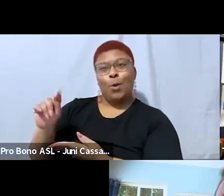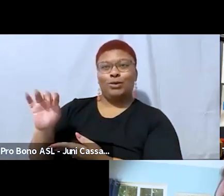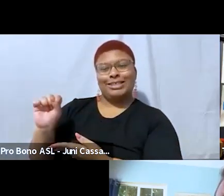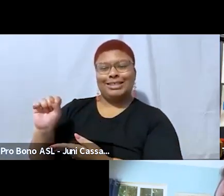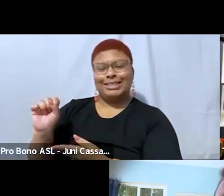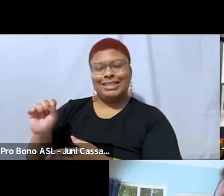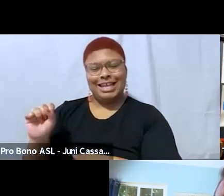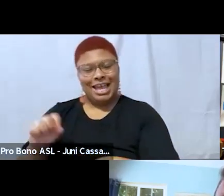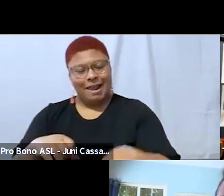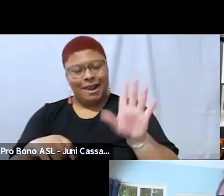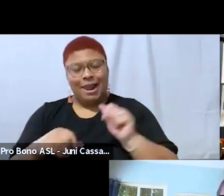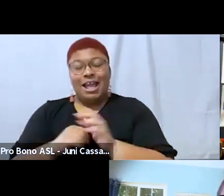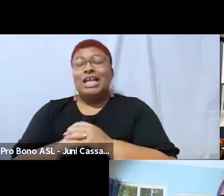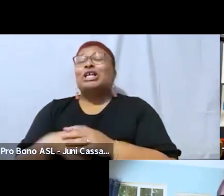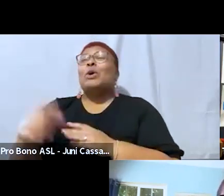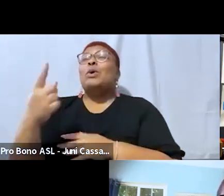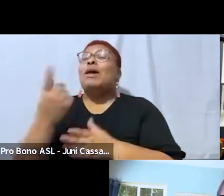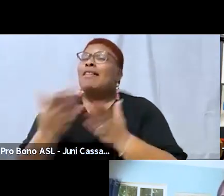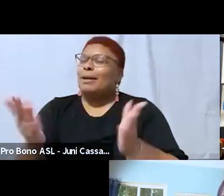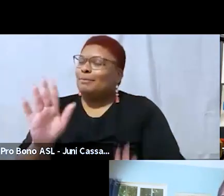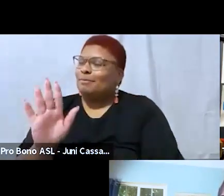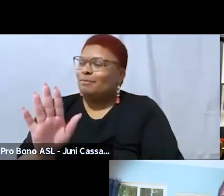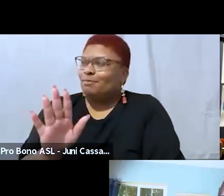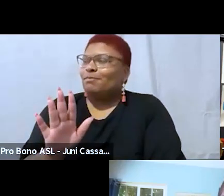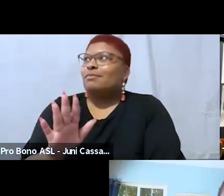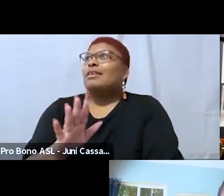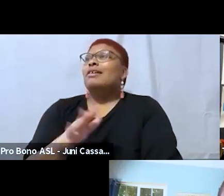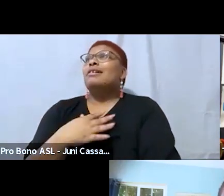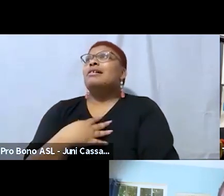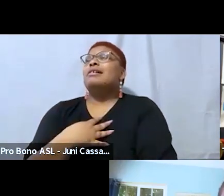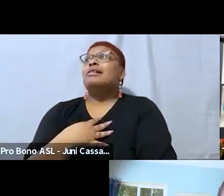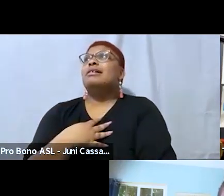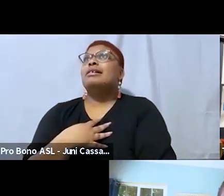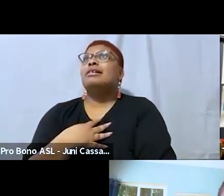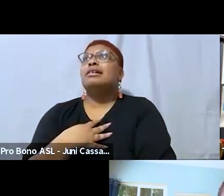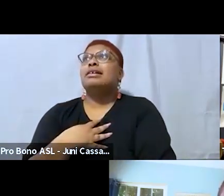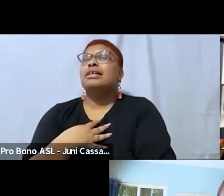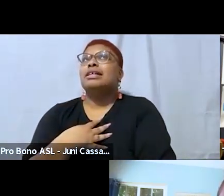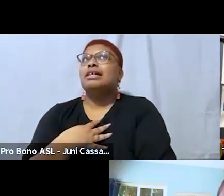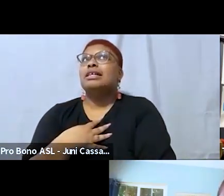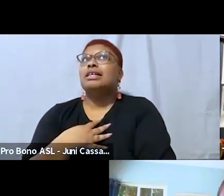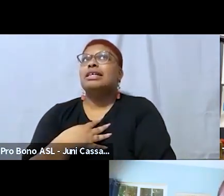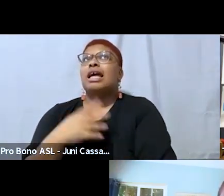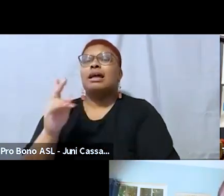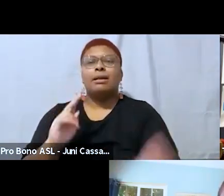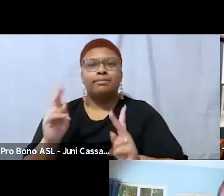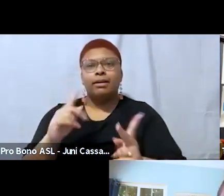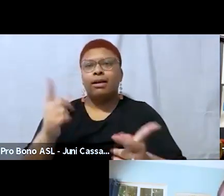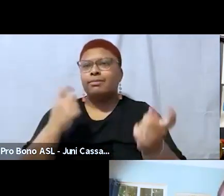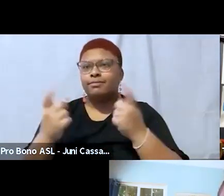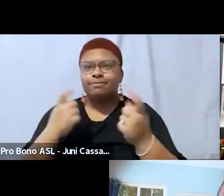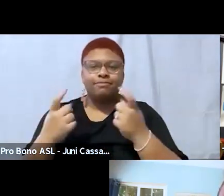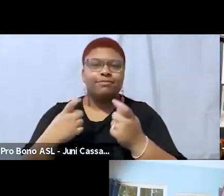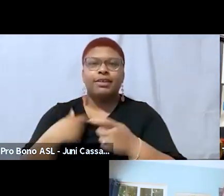okay so this just one thing one thing so i've been asked um to do a lot of different things in this community